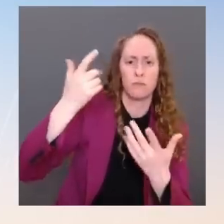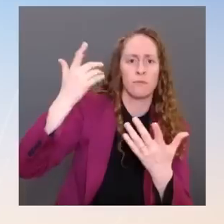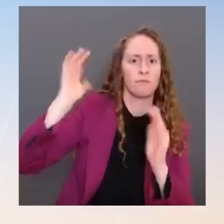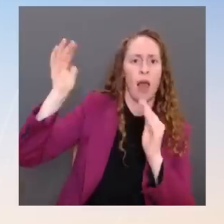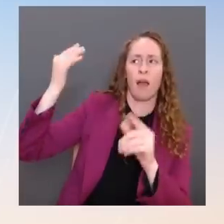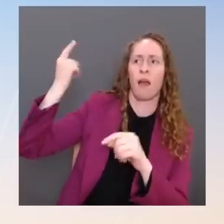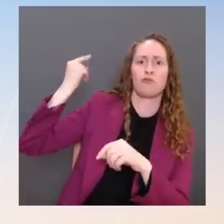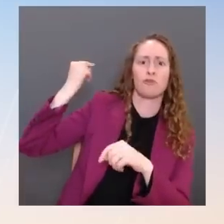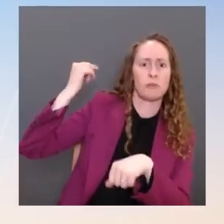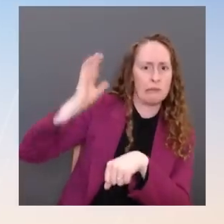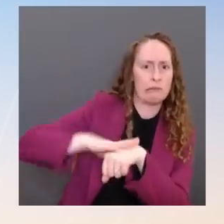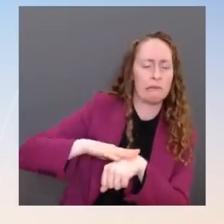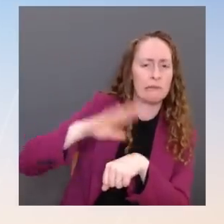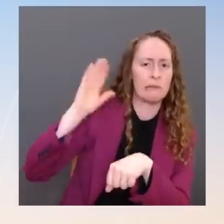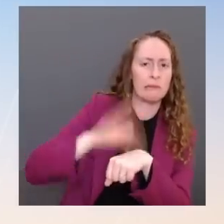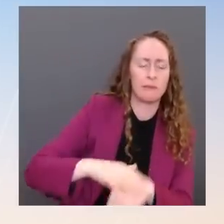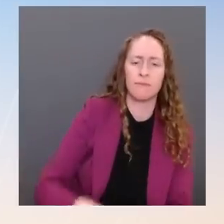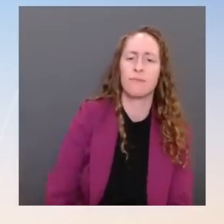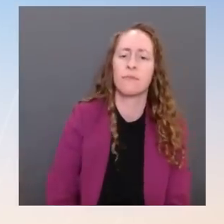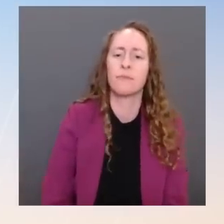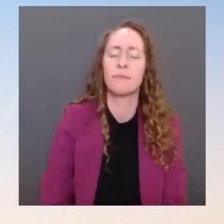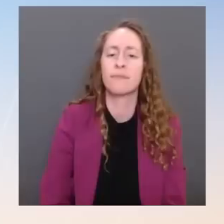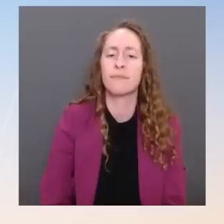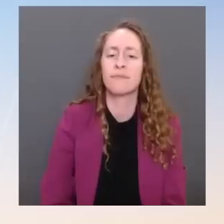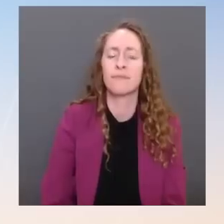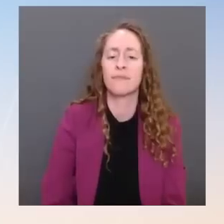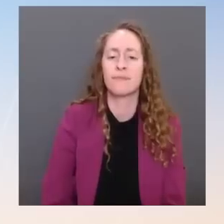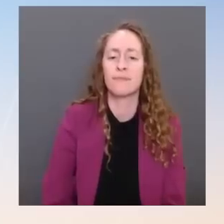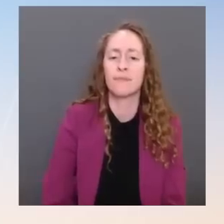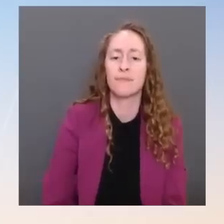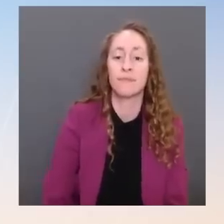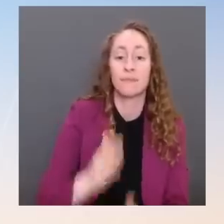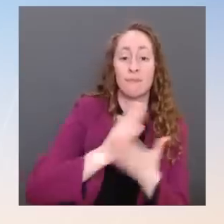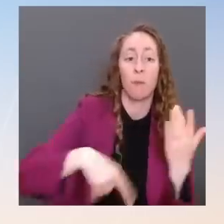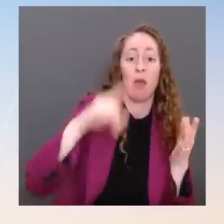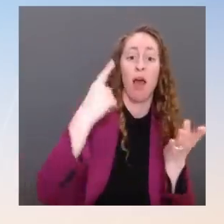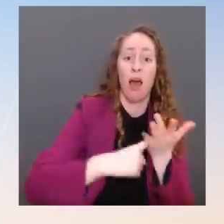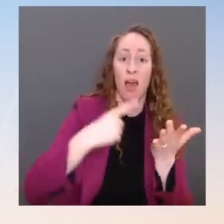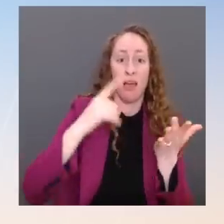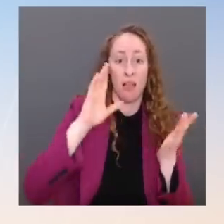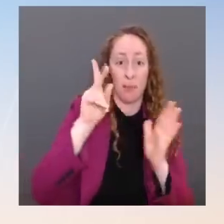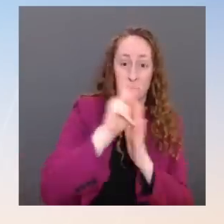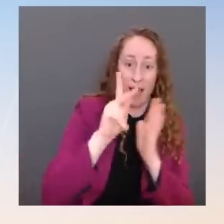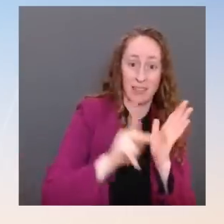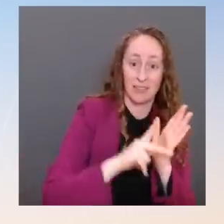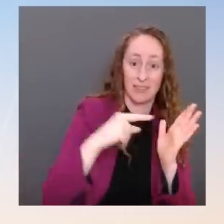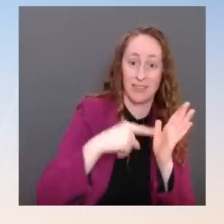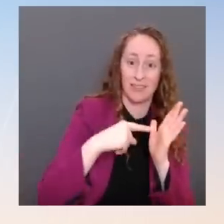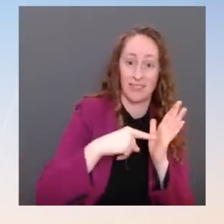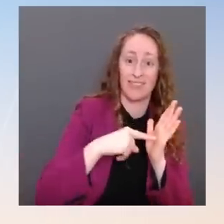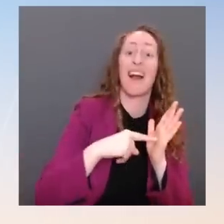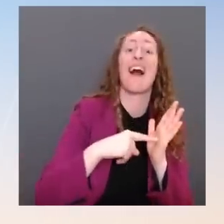some of the government policies were going to lead to inflation? I wouldn't say we agreed with them then and we don't agree with them now.